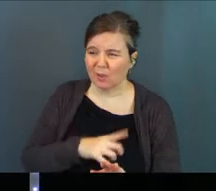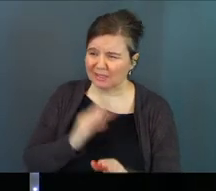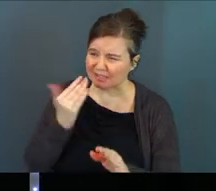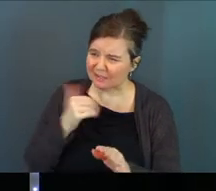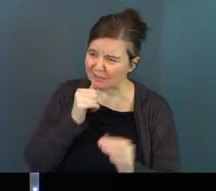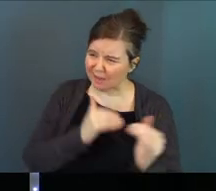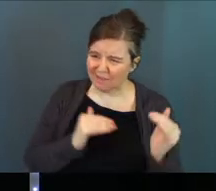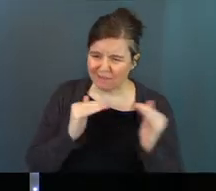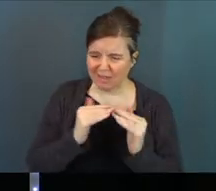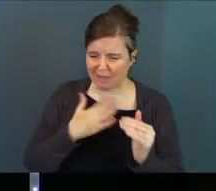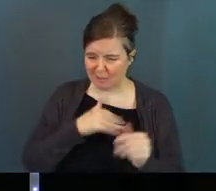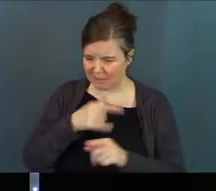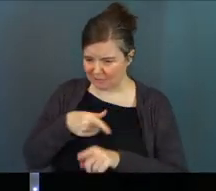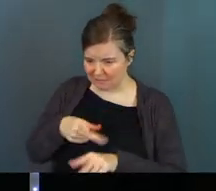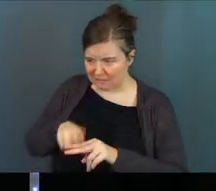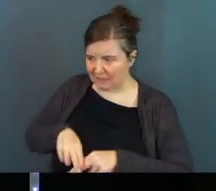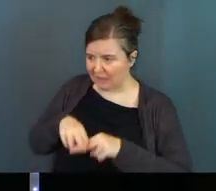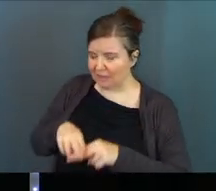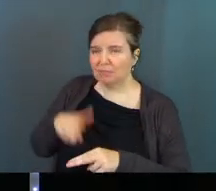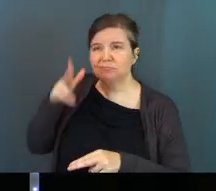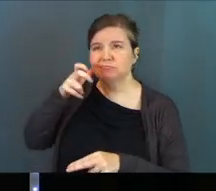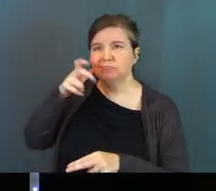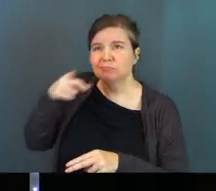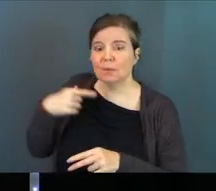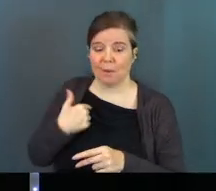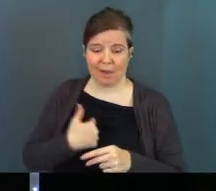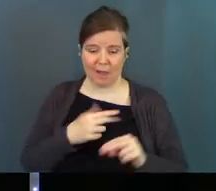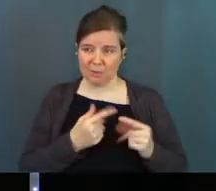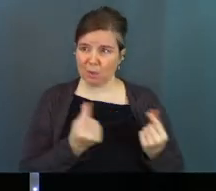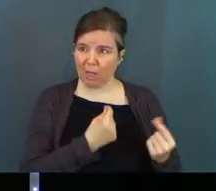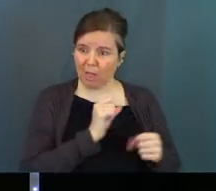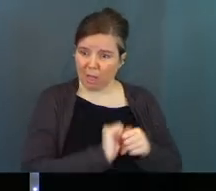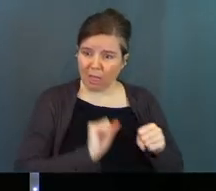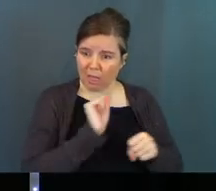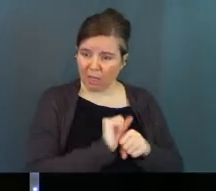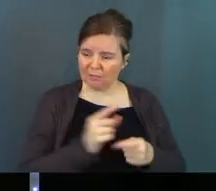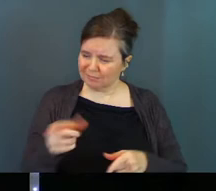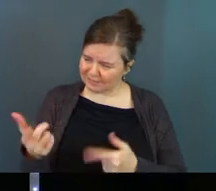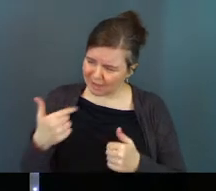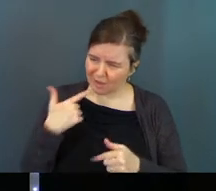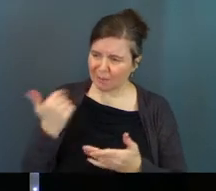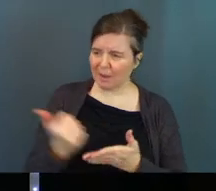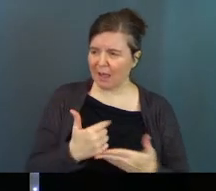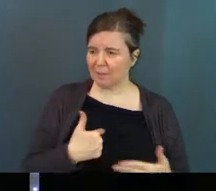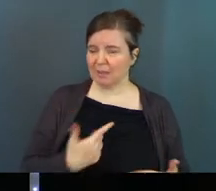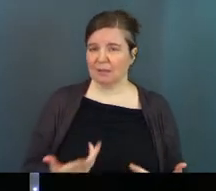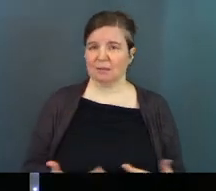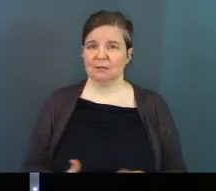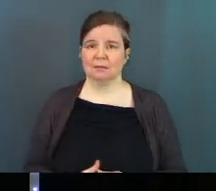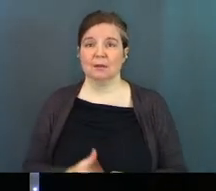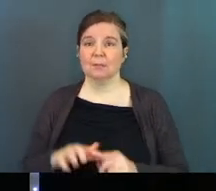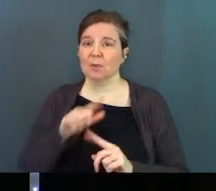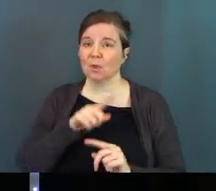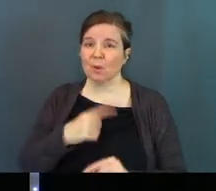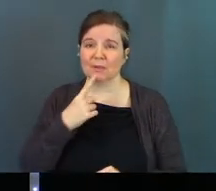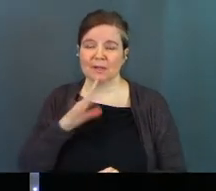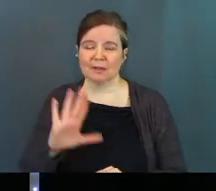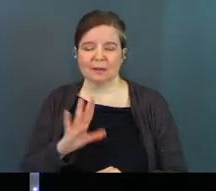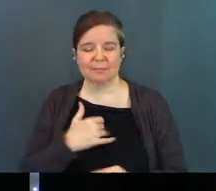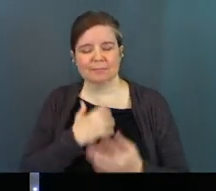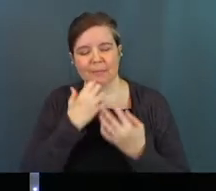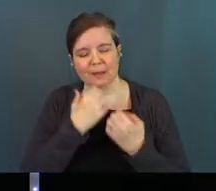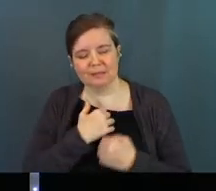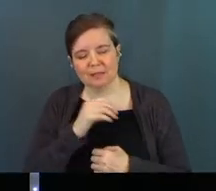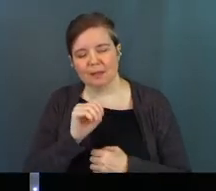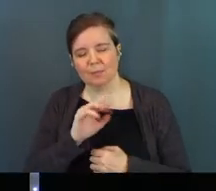doesn't it seem unfair to you that my sister just sits here while I do all the work? Tell her to come and help me. But the Lord said to her, My